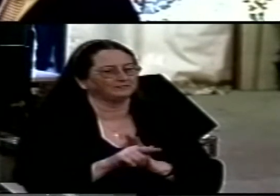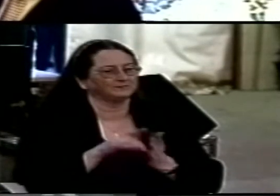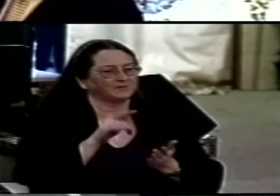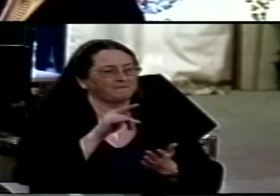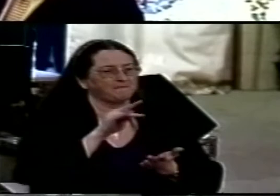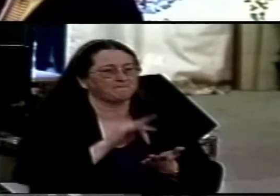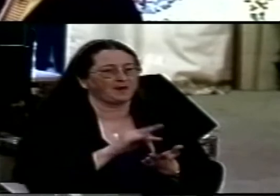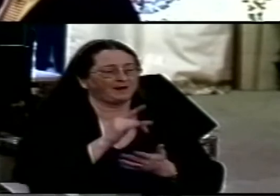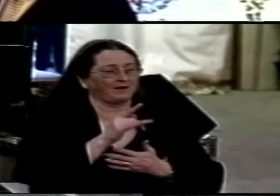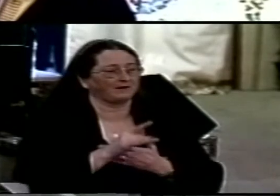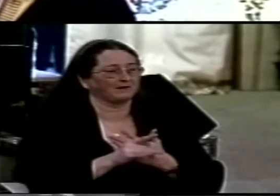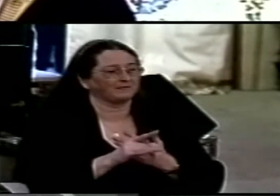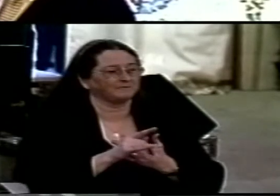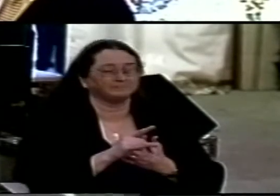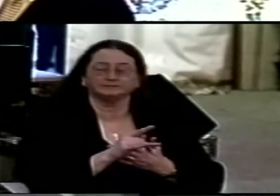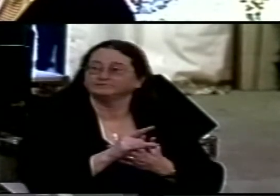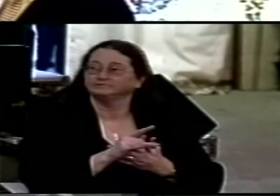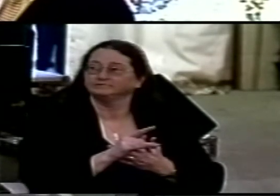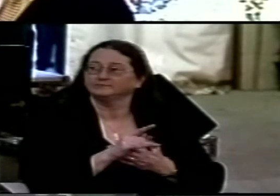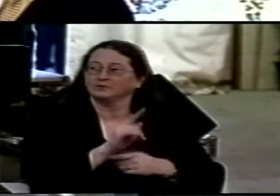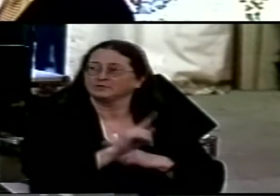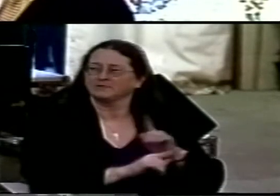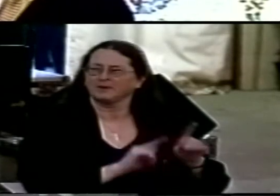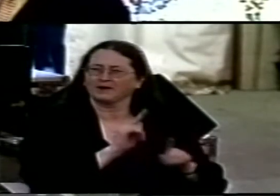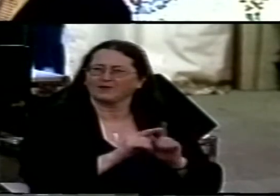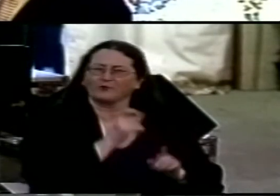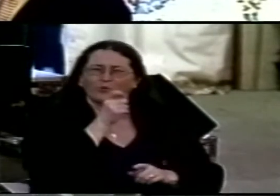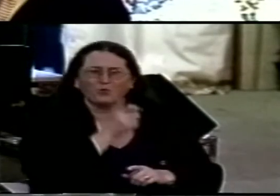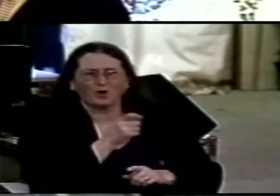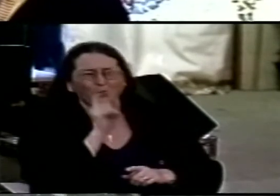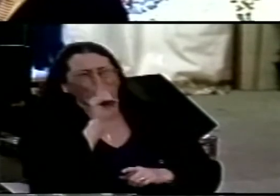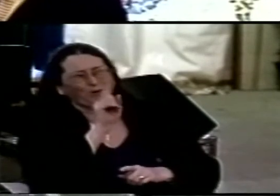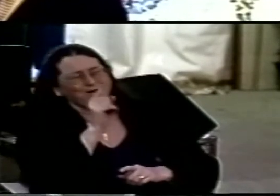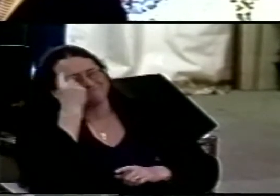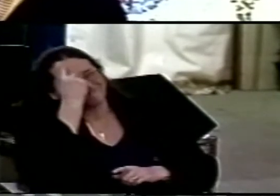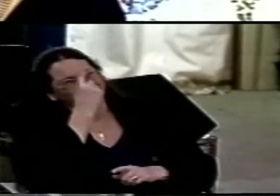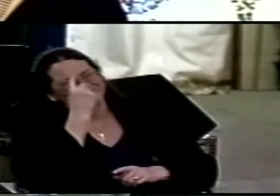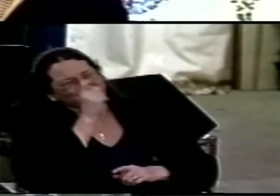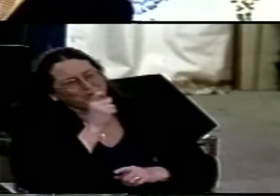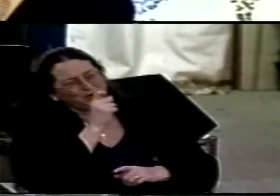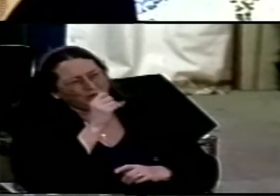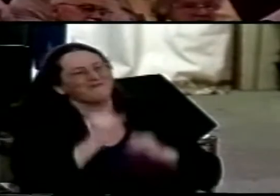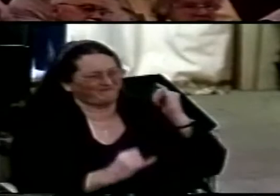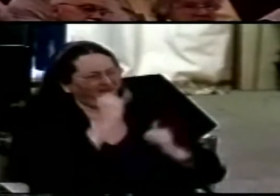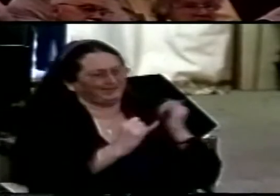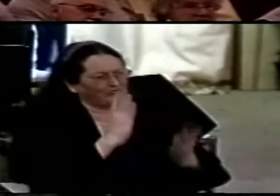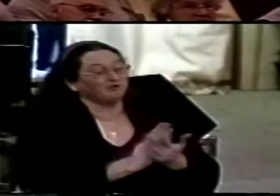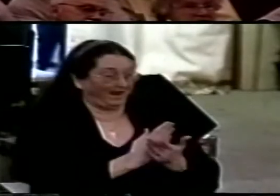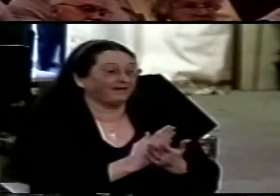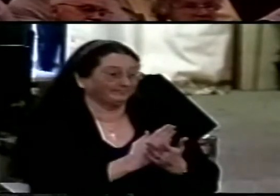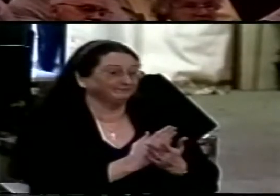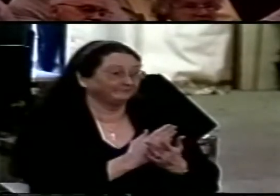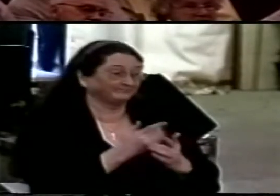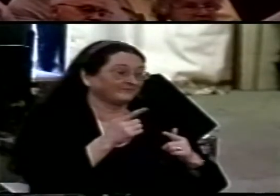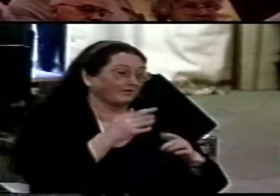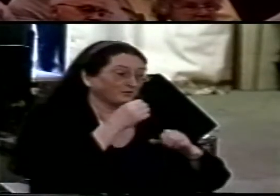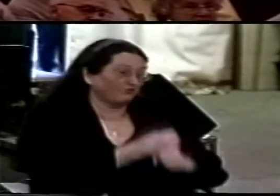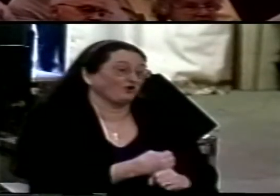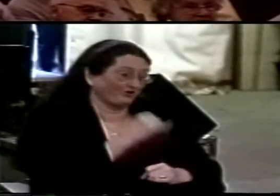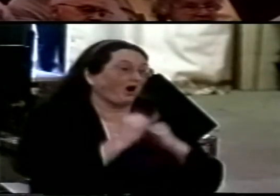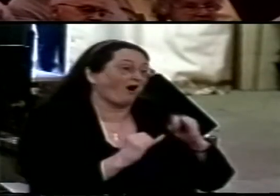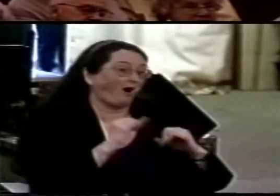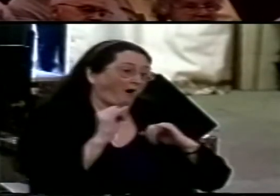of an evangelical what's the word punch up and at the end of this